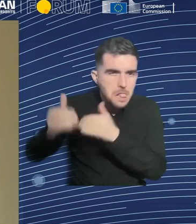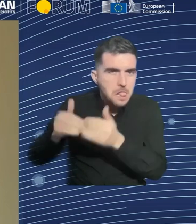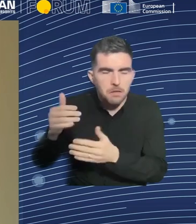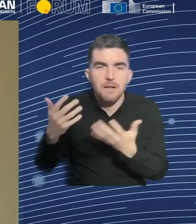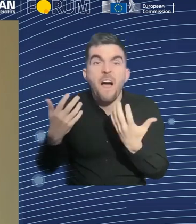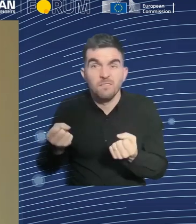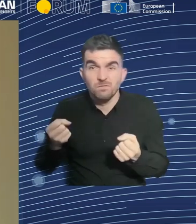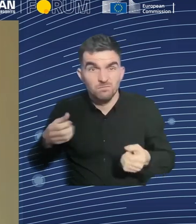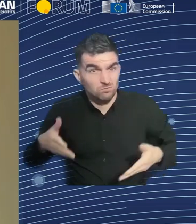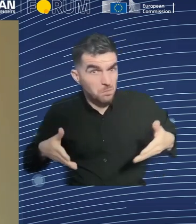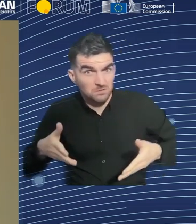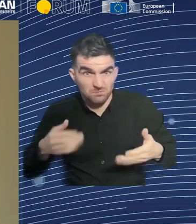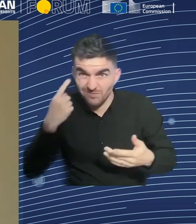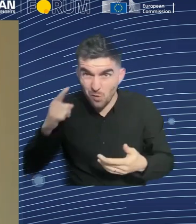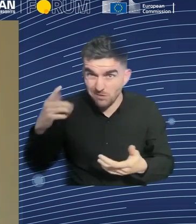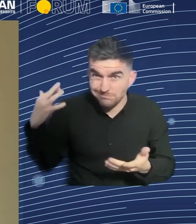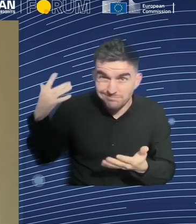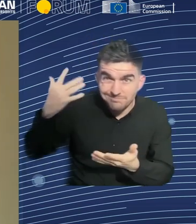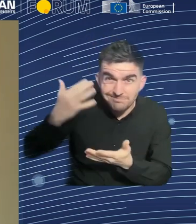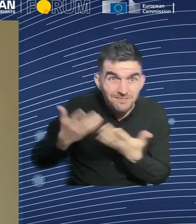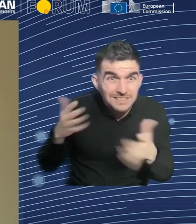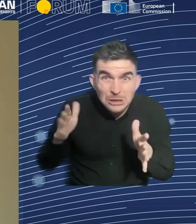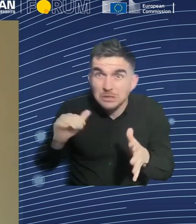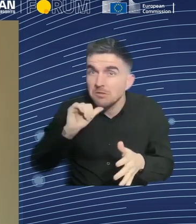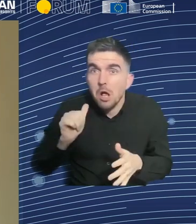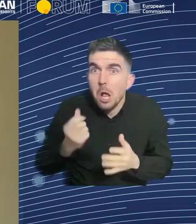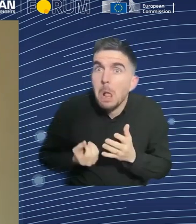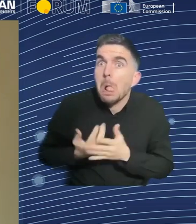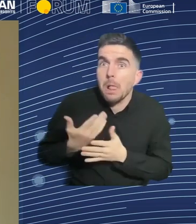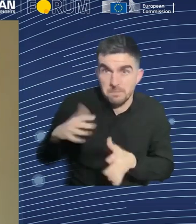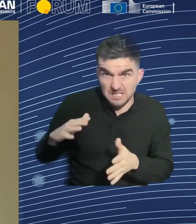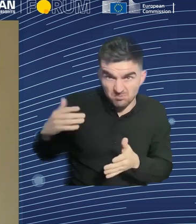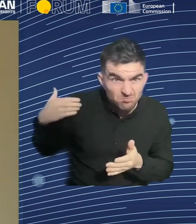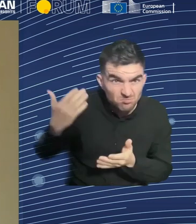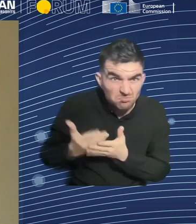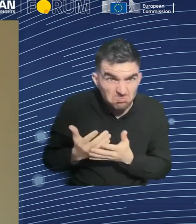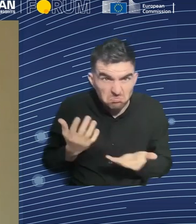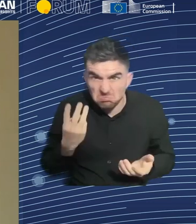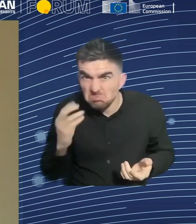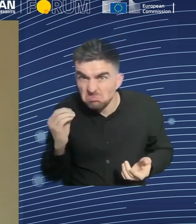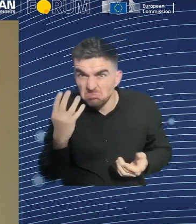with robots. So the risk to the worker is simply that there isn't work anymore.